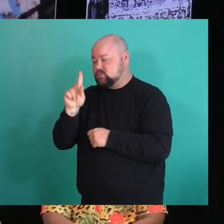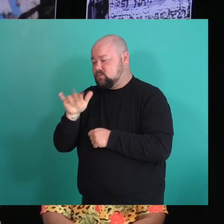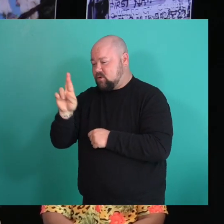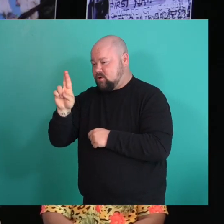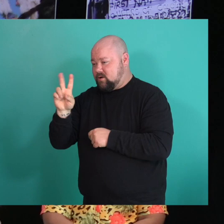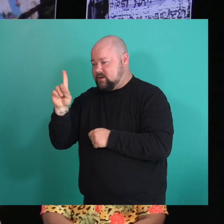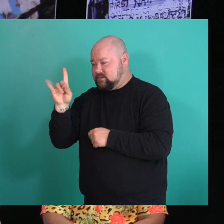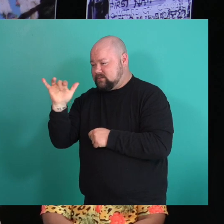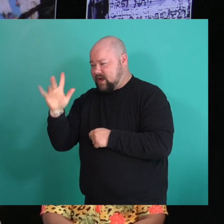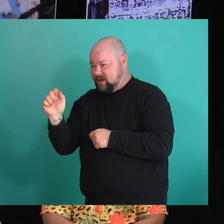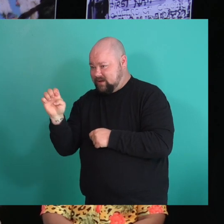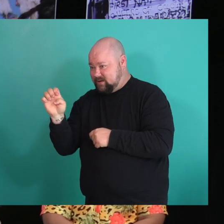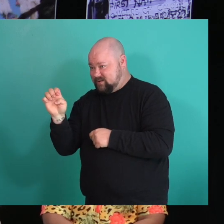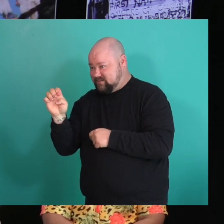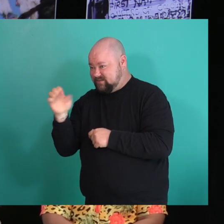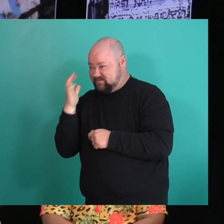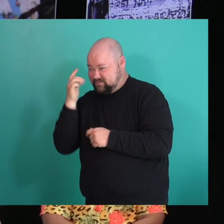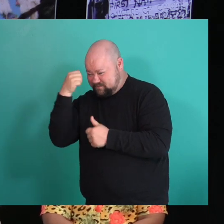Superdyke.